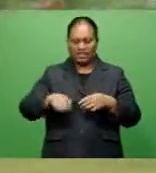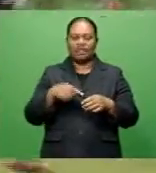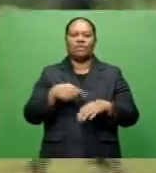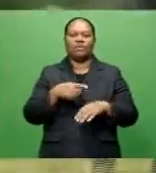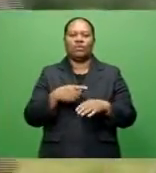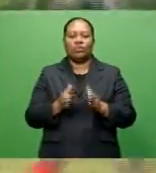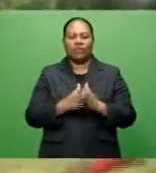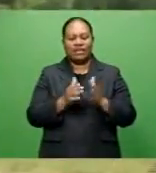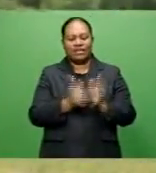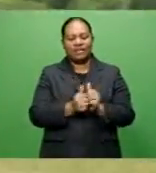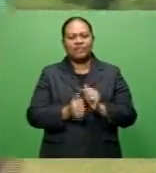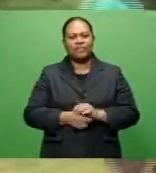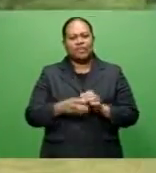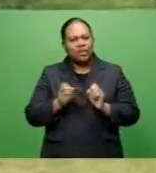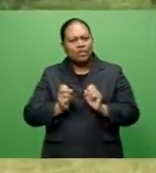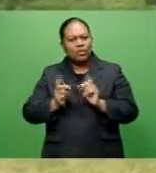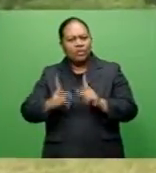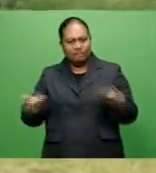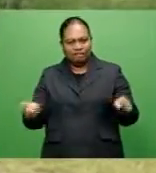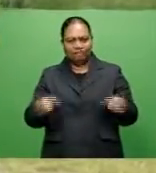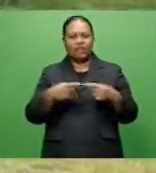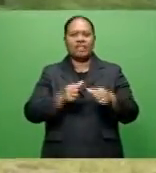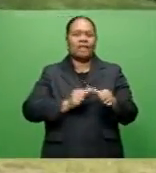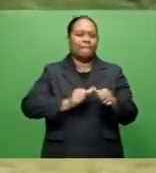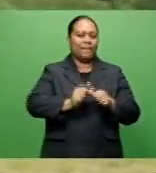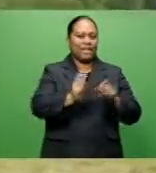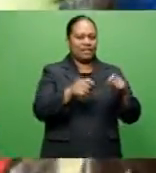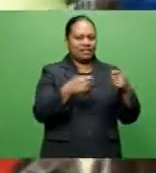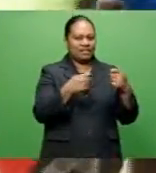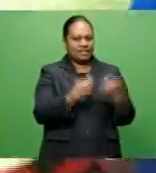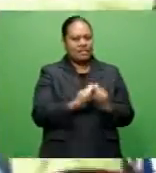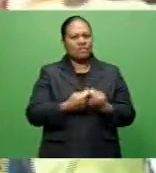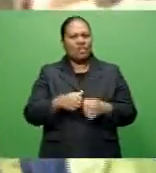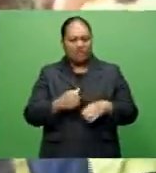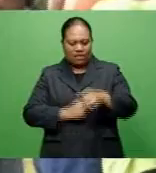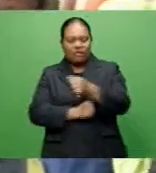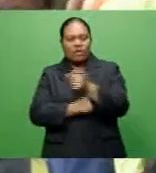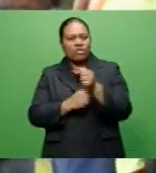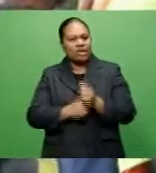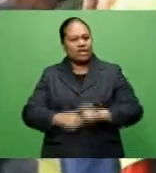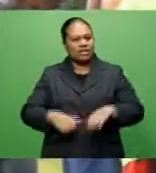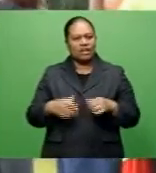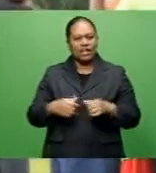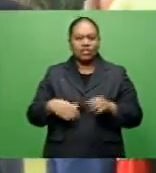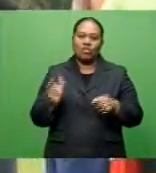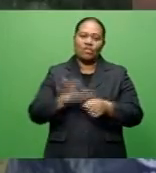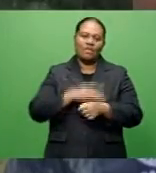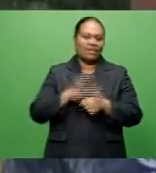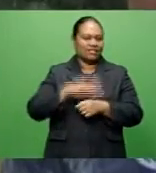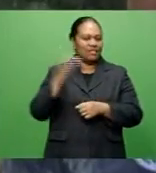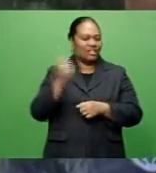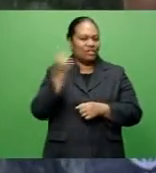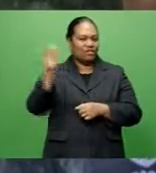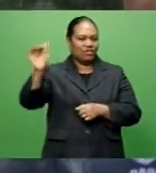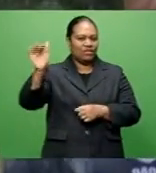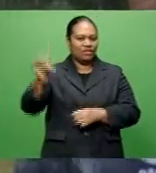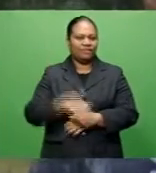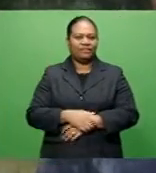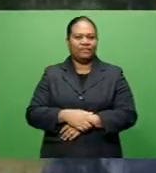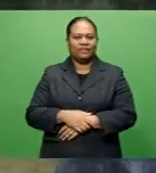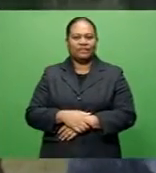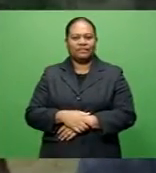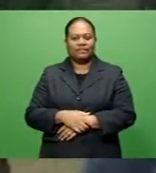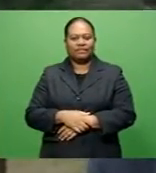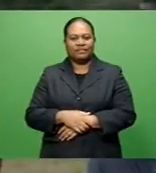He adds the opportunity to compete against the best teams will set a solid foundation for a successful future. The